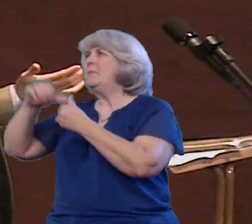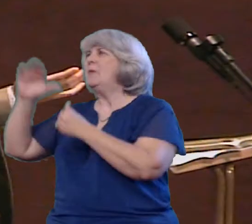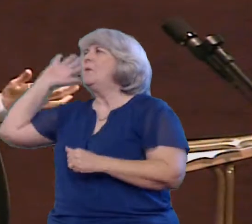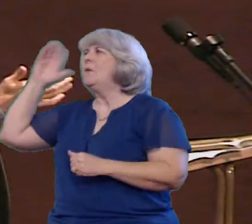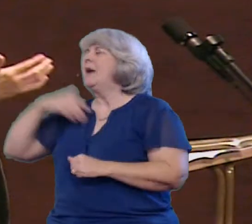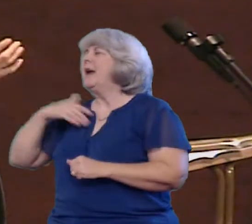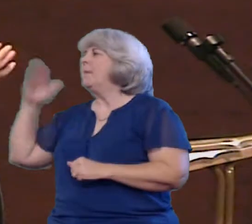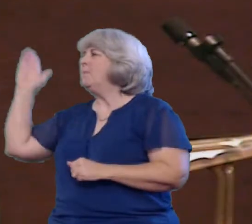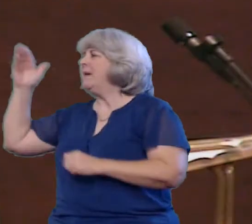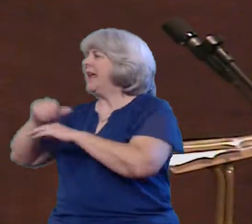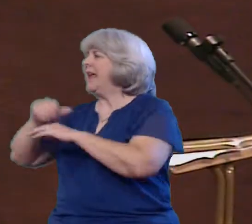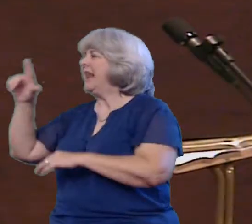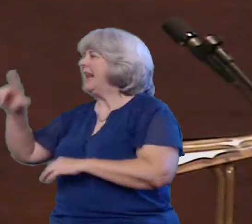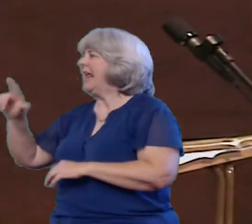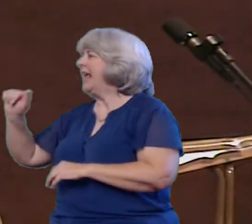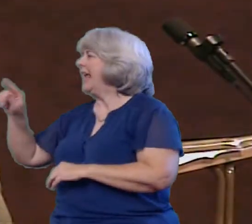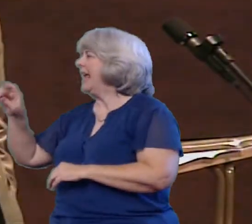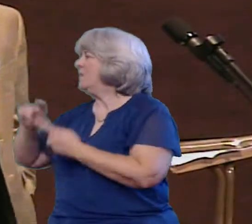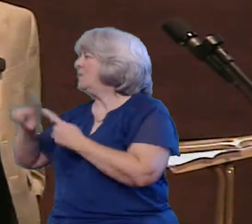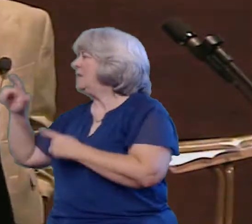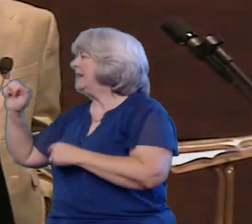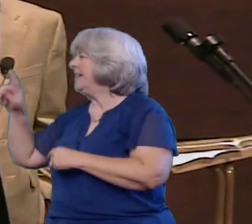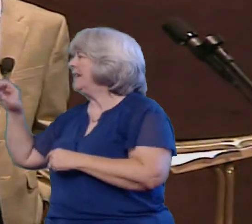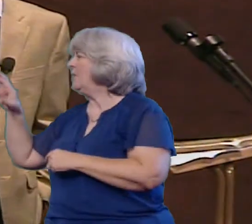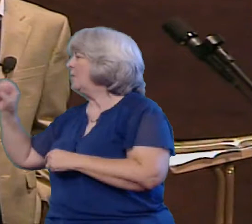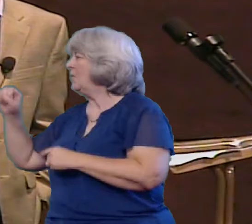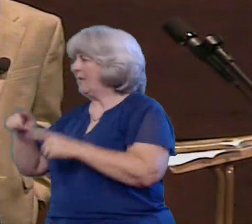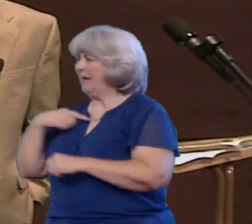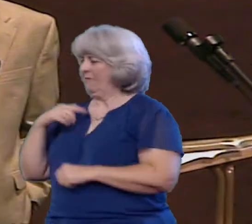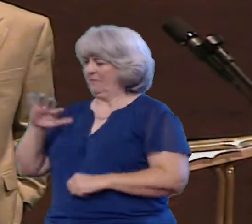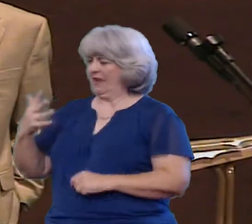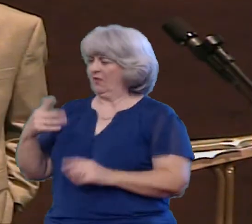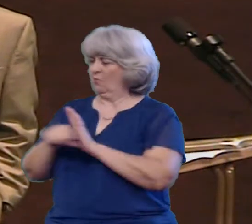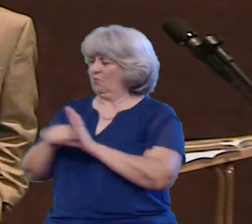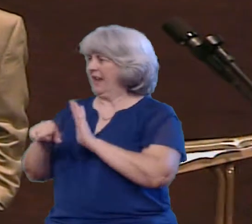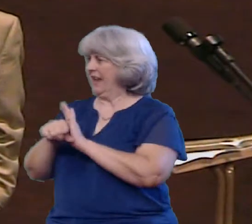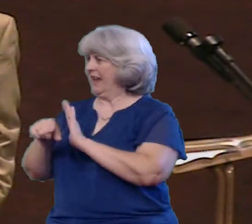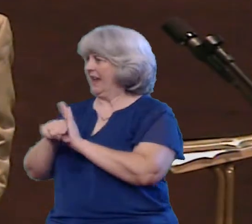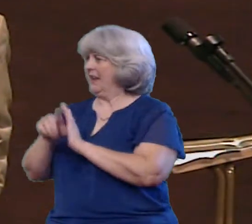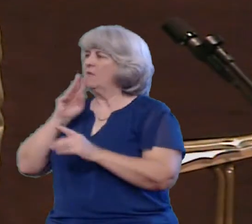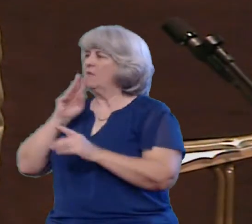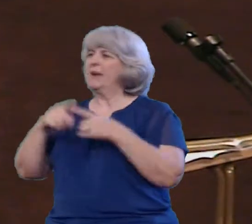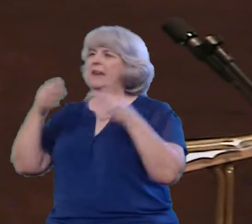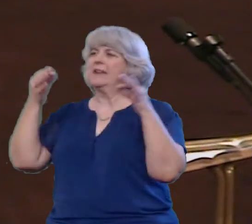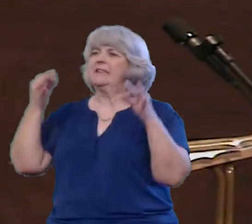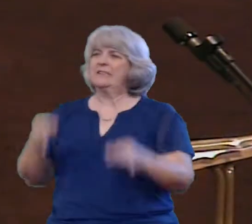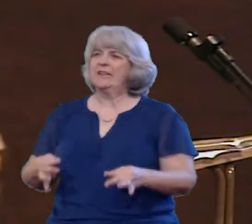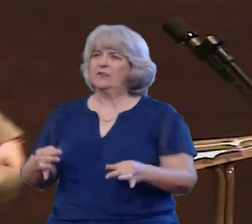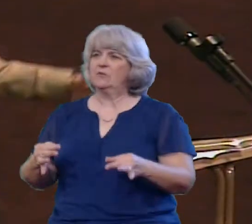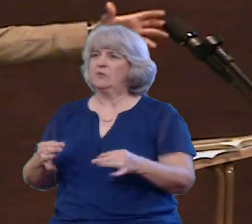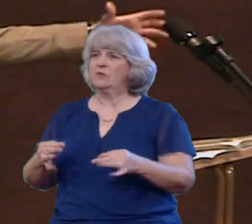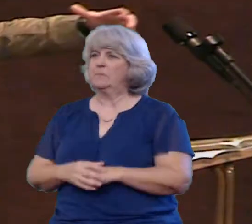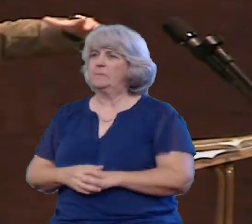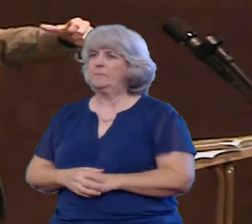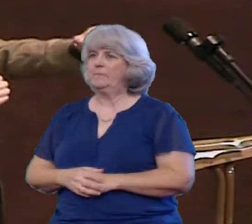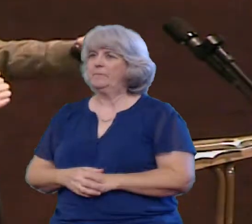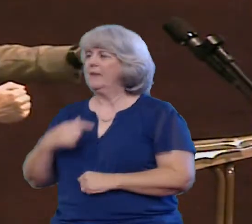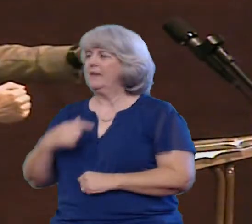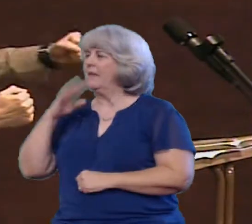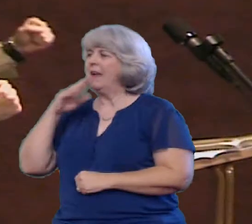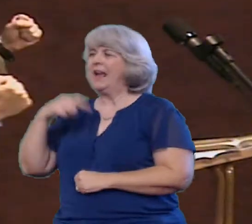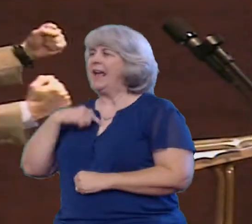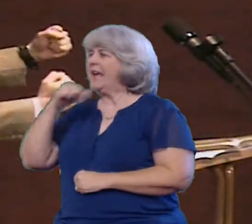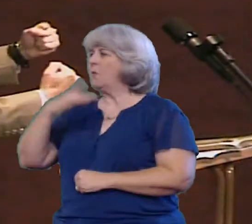leaders Talked about decisions And in those decisions I talked about that. I just don't love to get side hugs I like those big old bear hugs